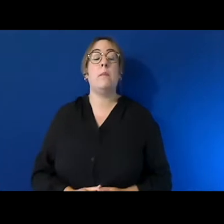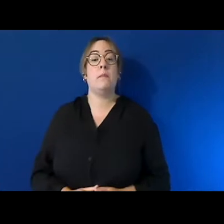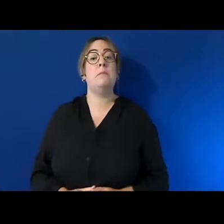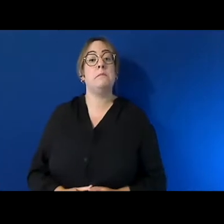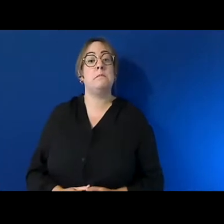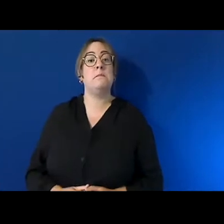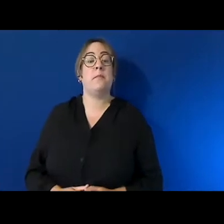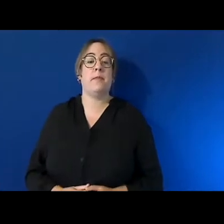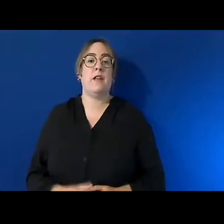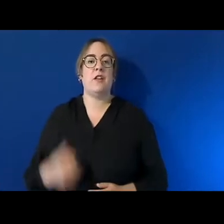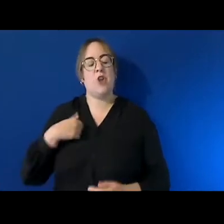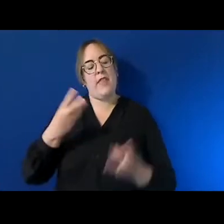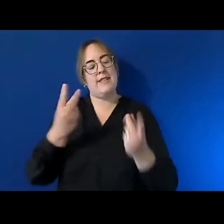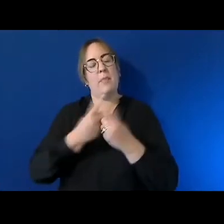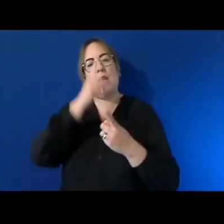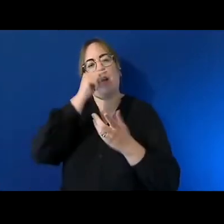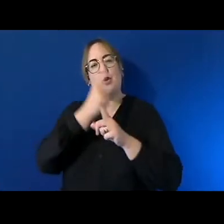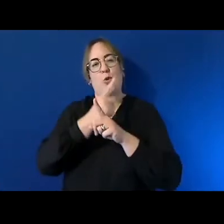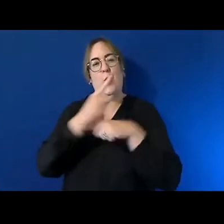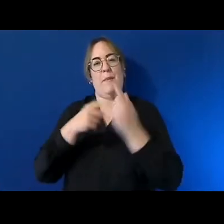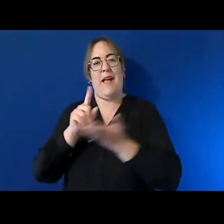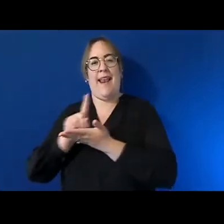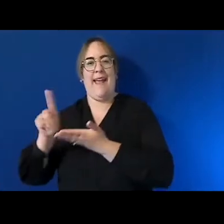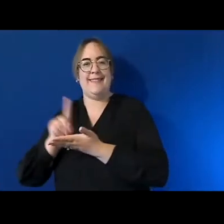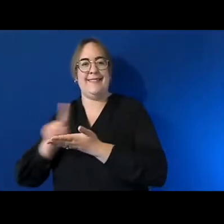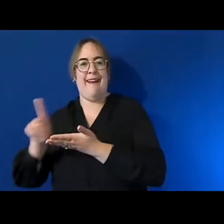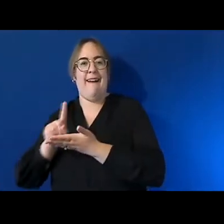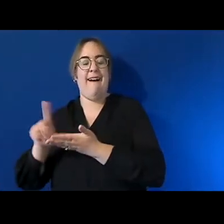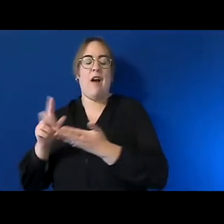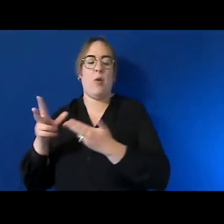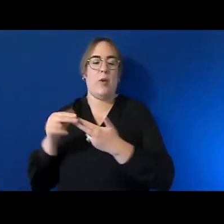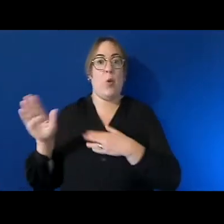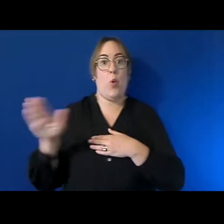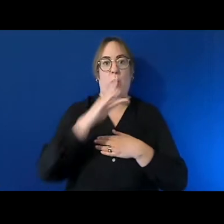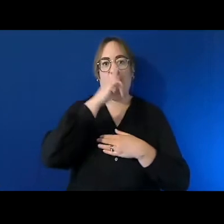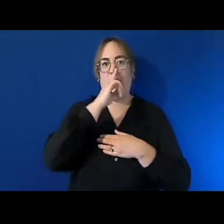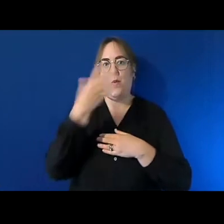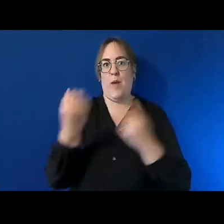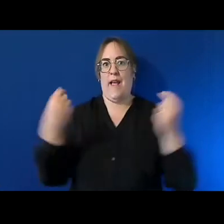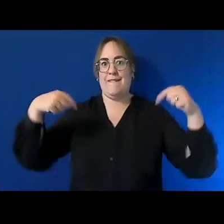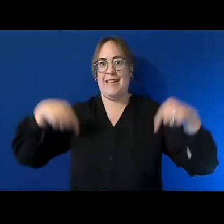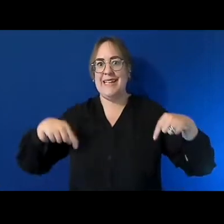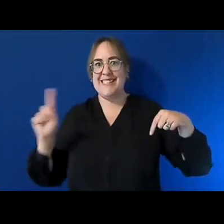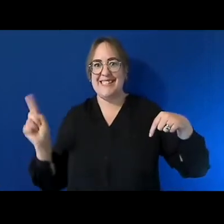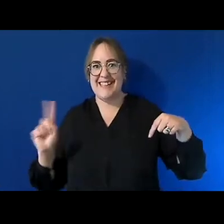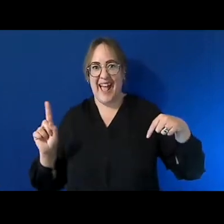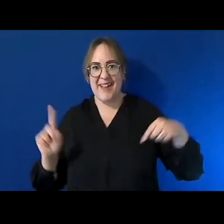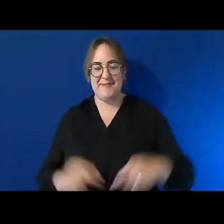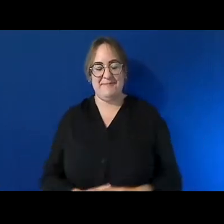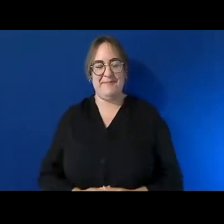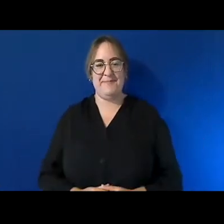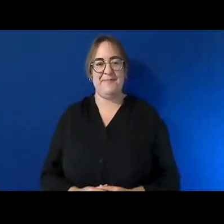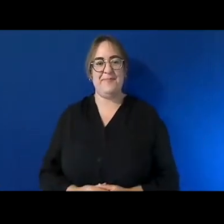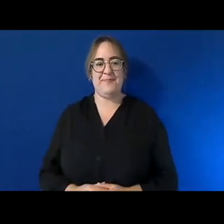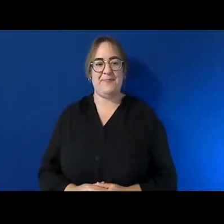we can probably address a bit later on with the the range of guests and the range of people that we have um joining us in the um